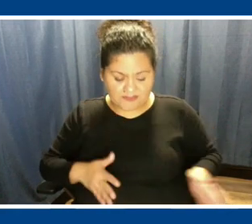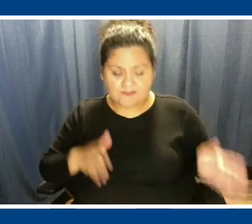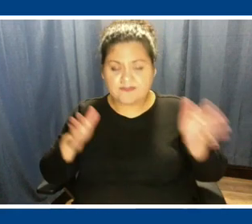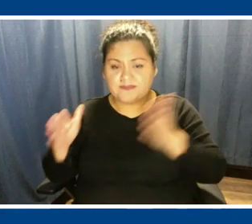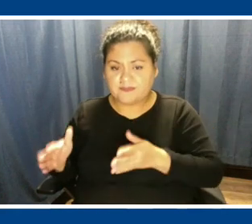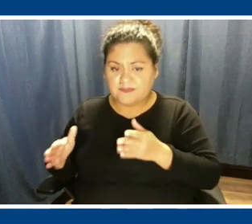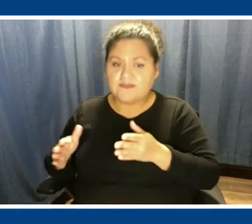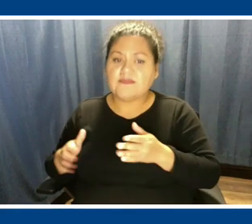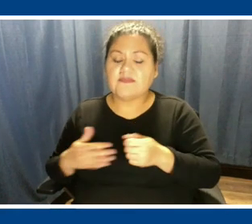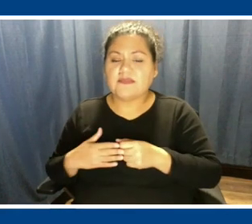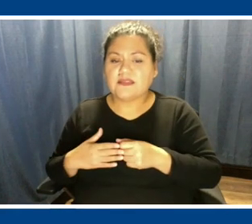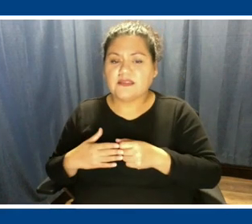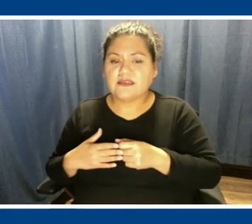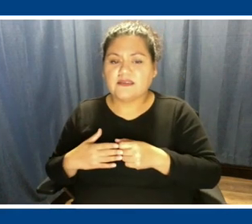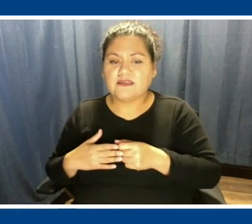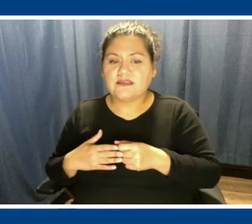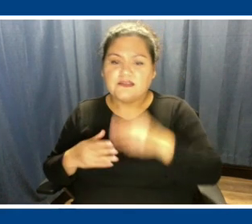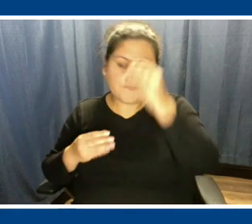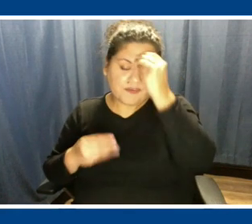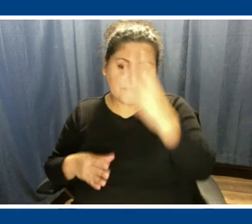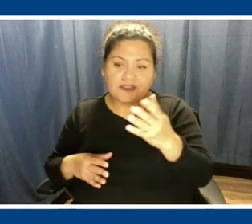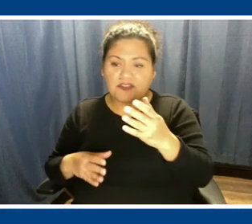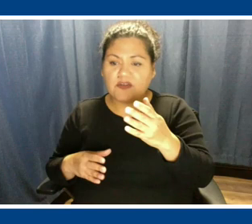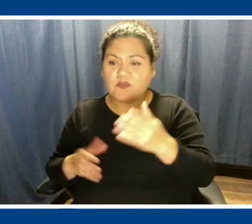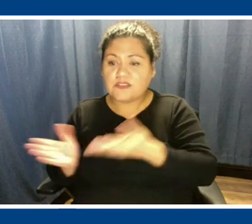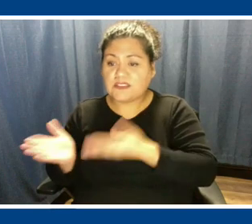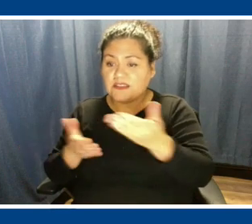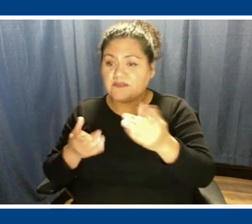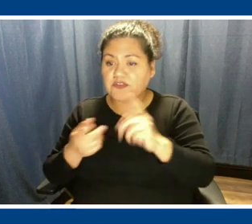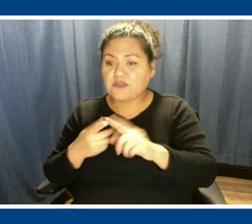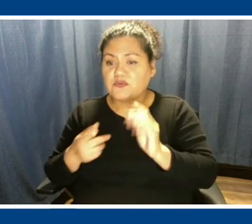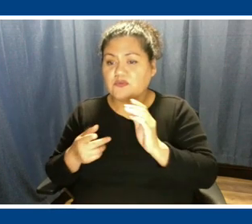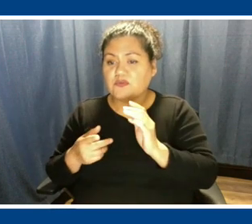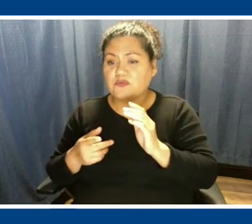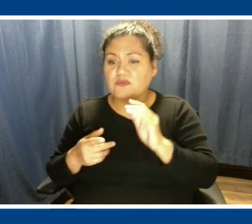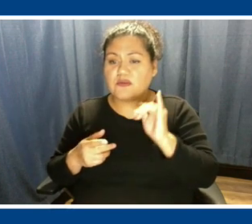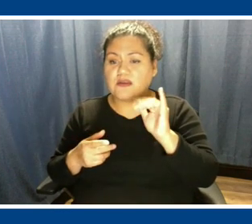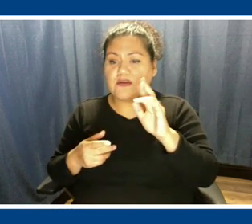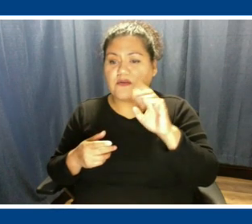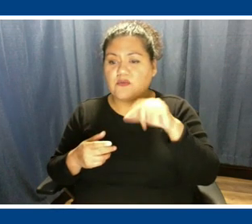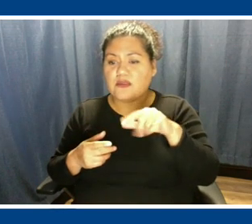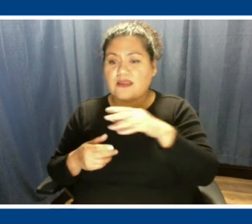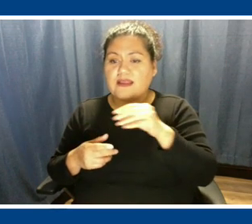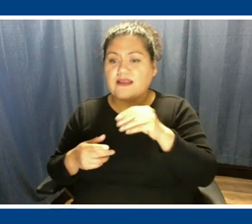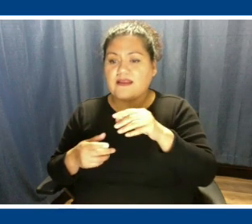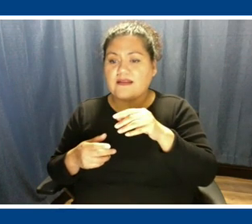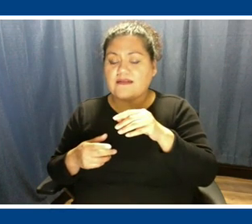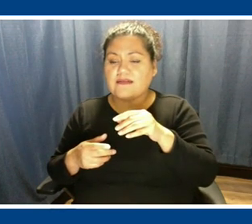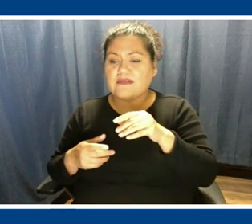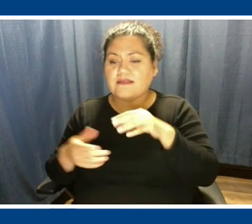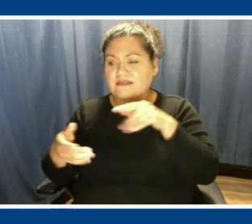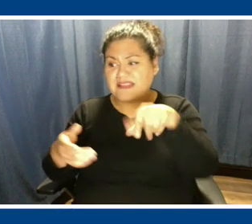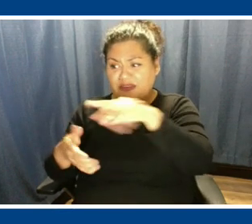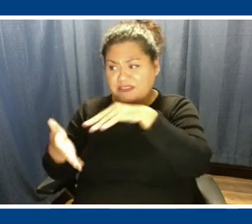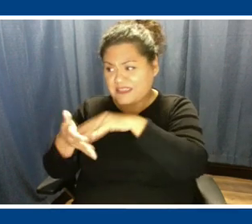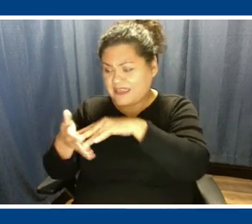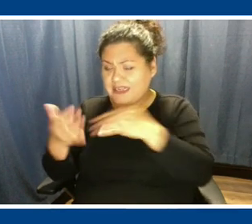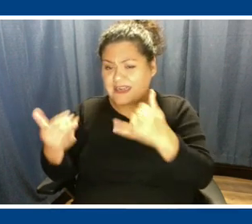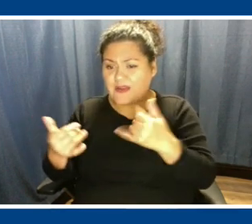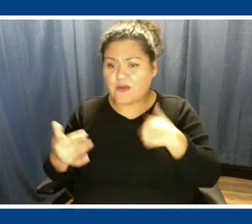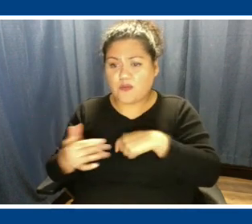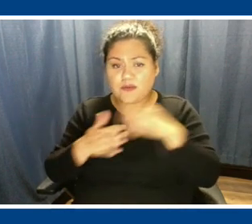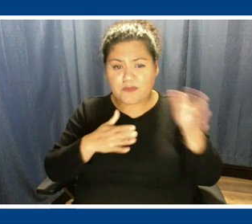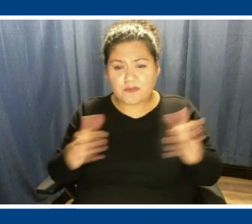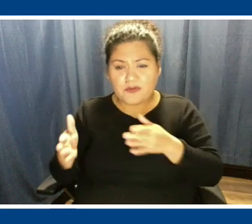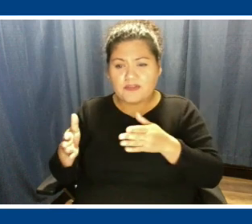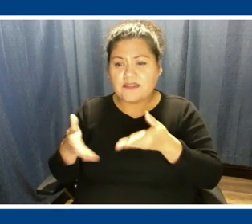information has been delivered to our RAC and they're studying it now. And we're preparing to let them work